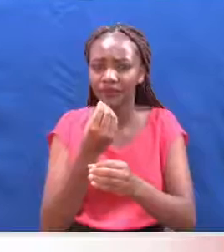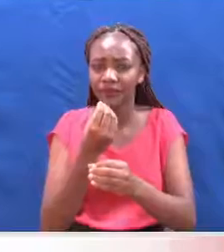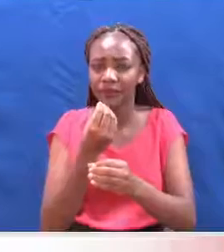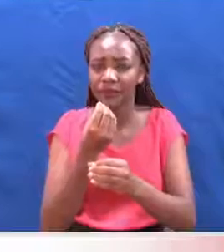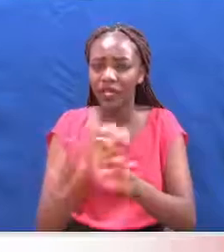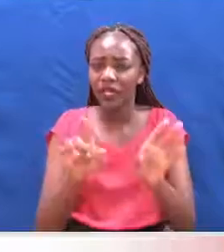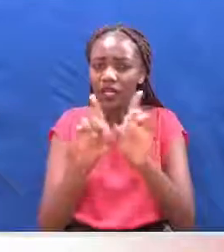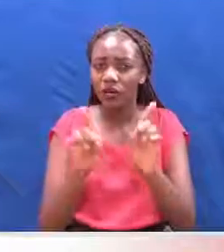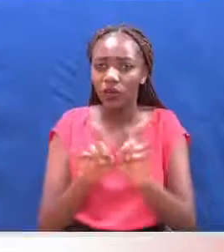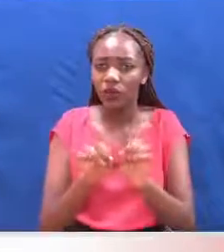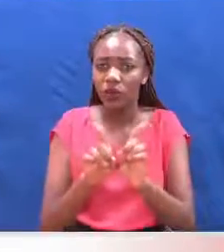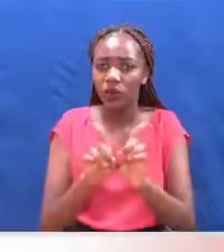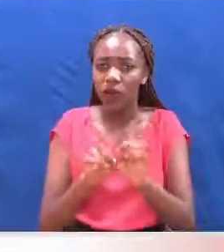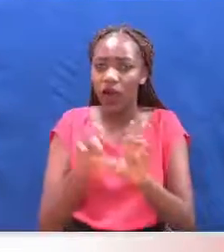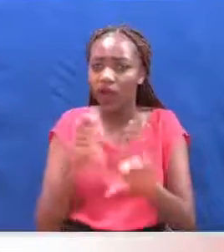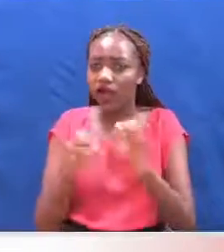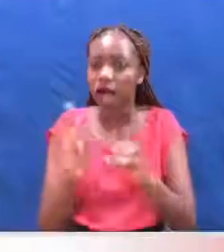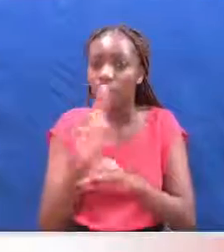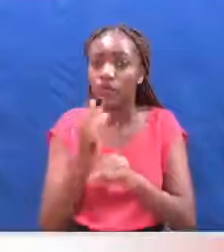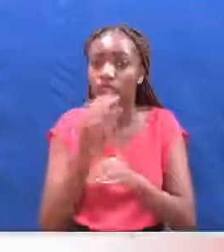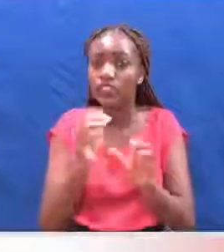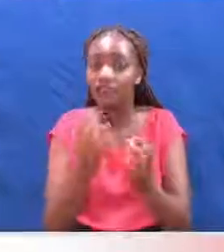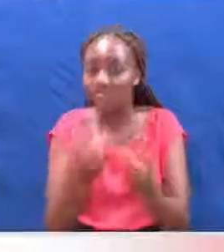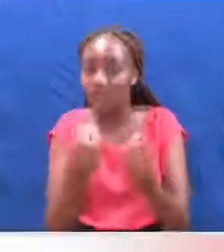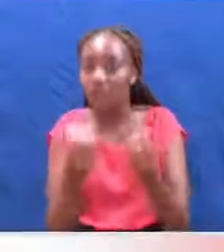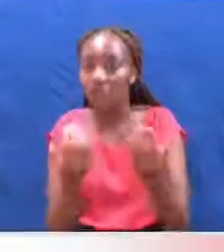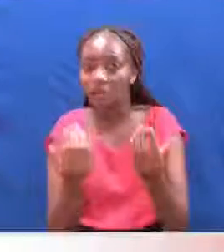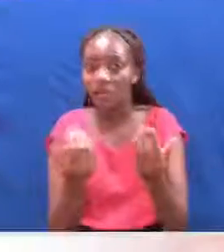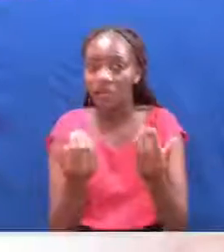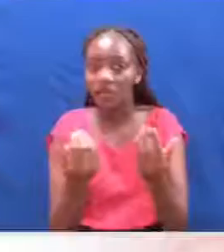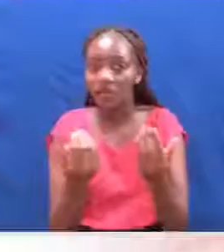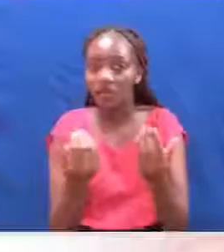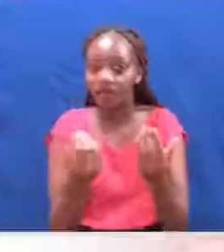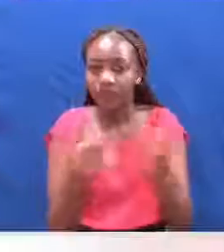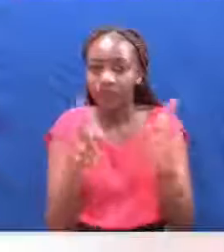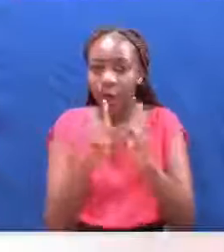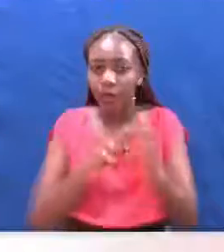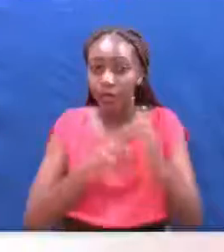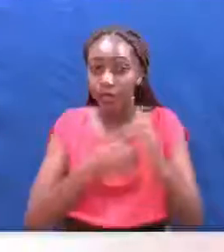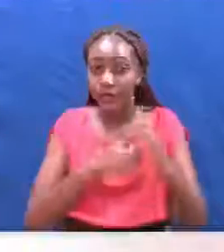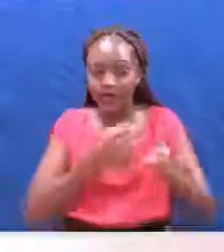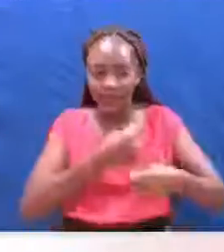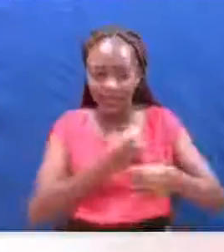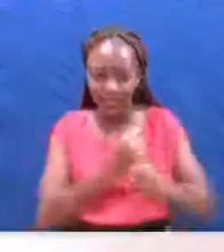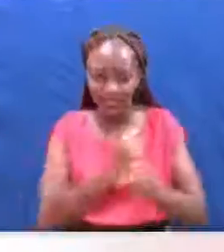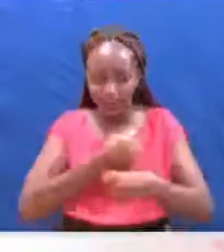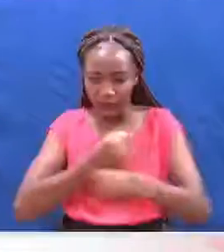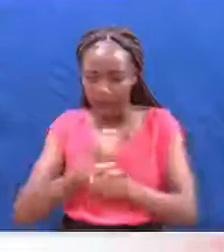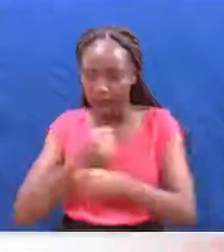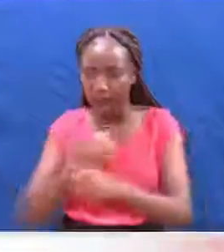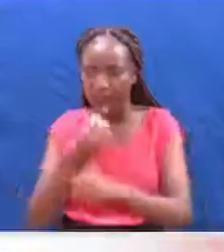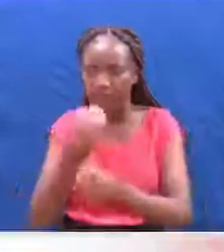It's it crashes the stock completely. The knives in front, they are a bit